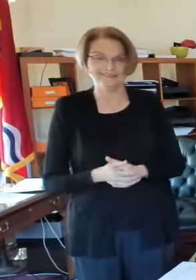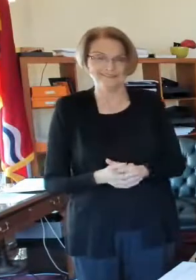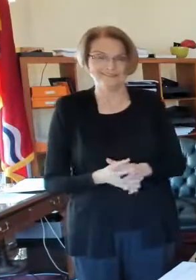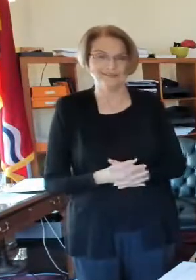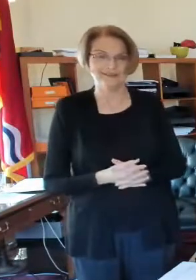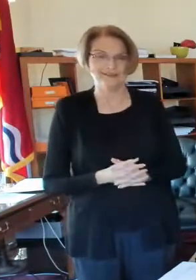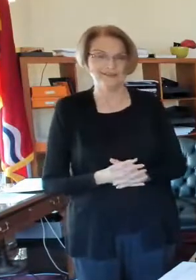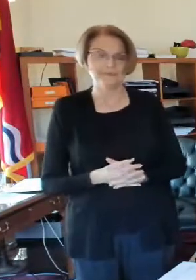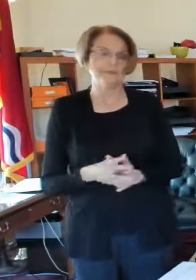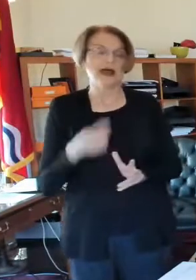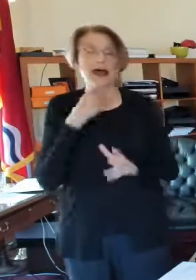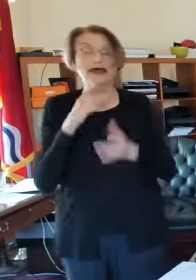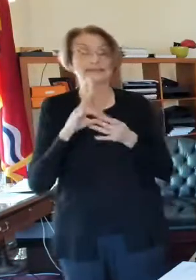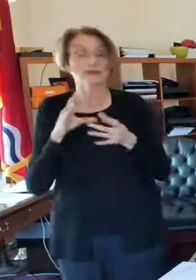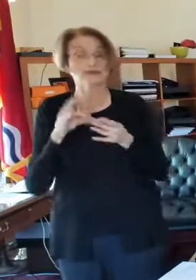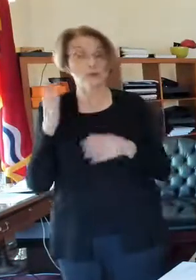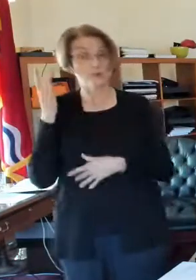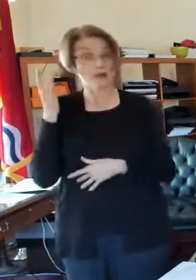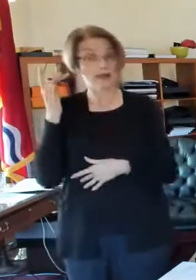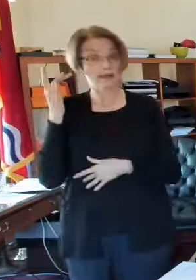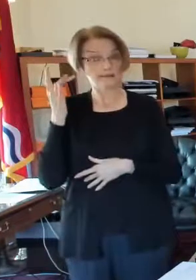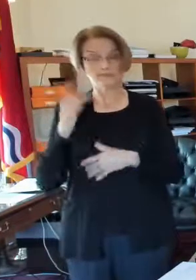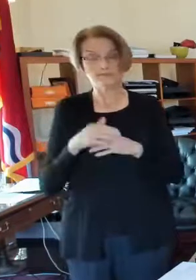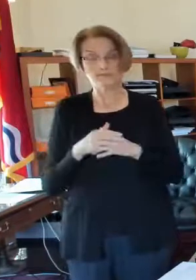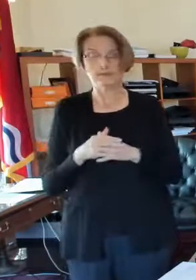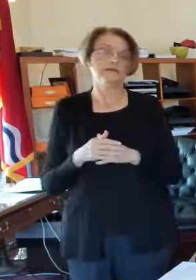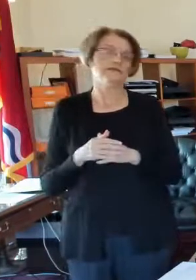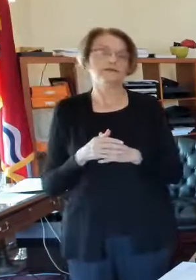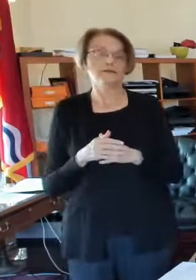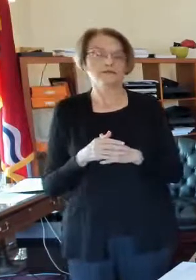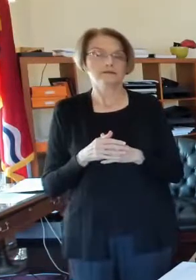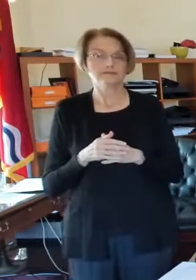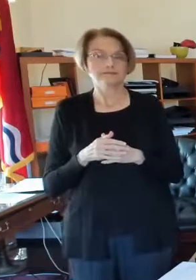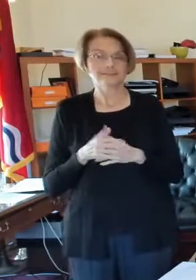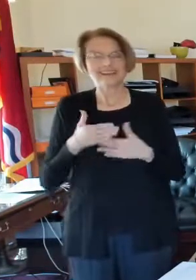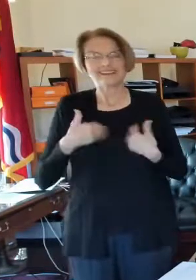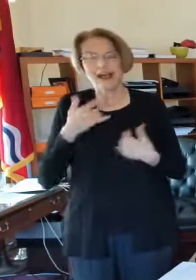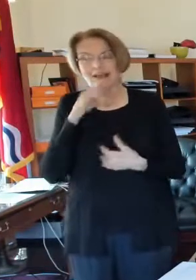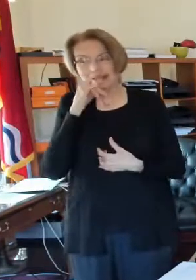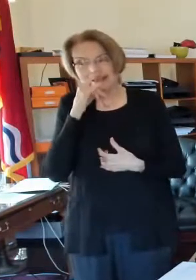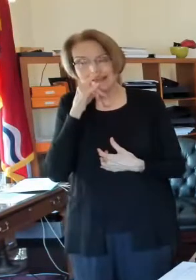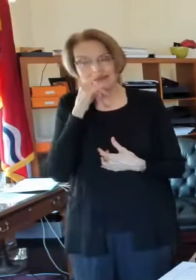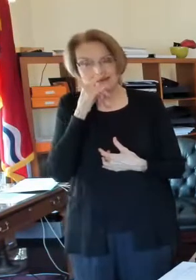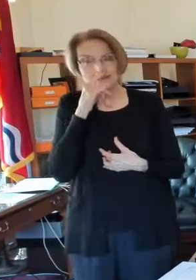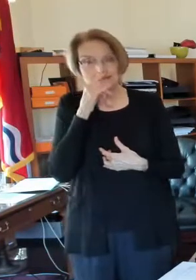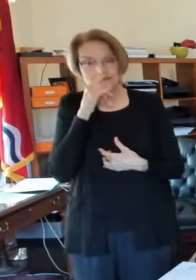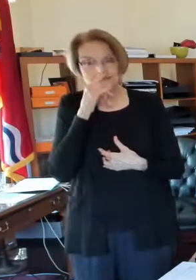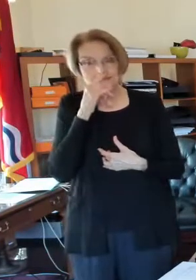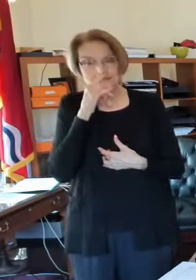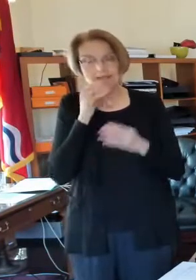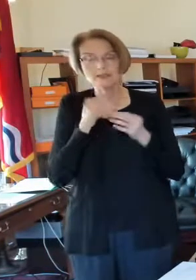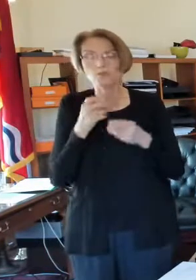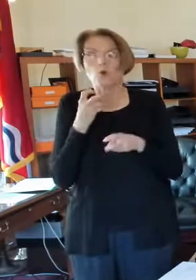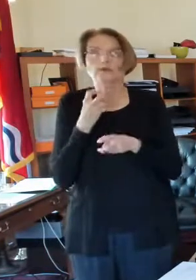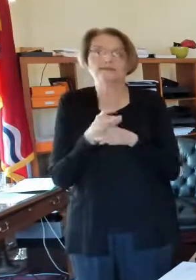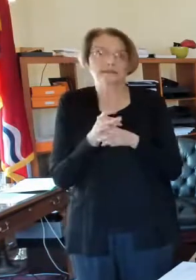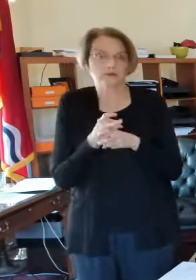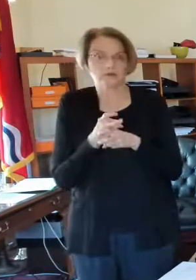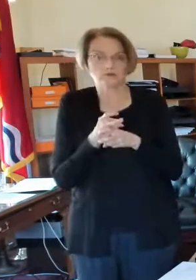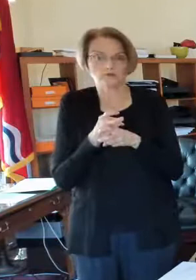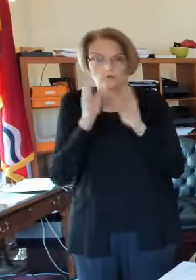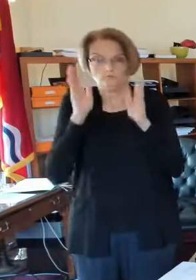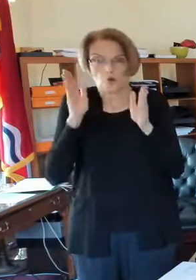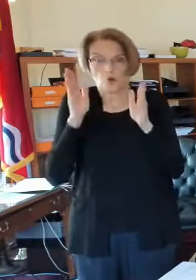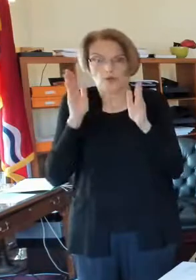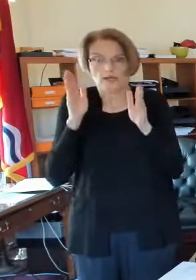I tell you this story only because I think little kids are much more difficult for them to maintain